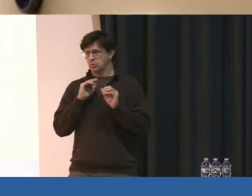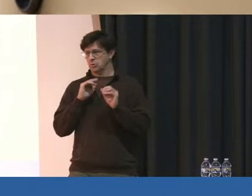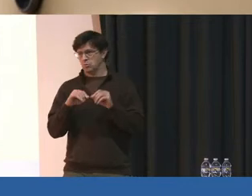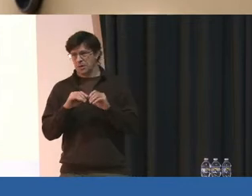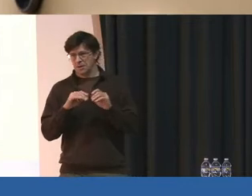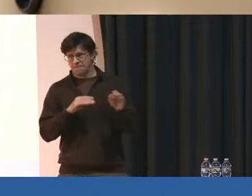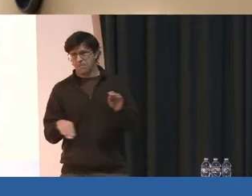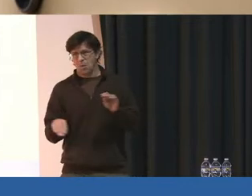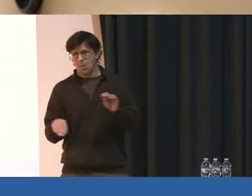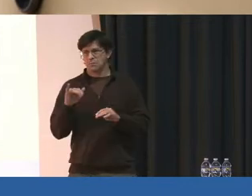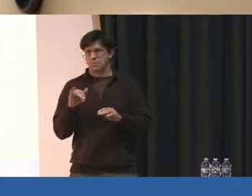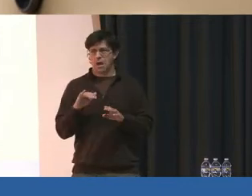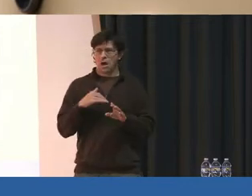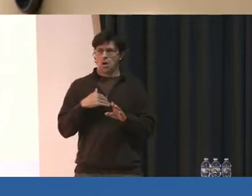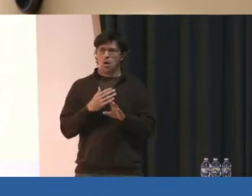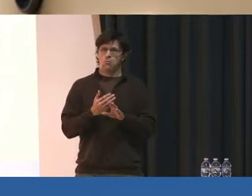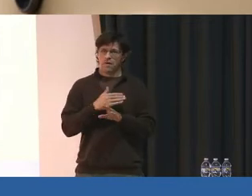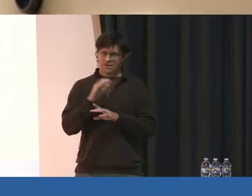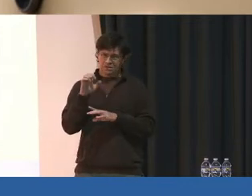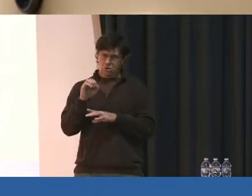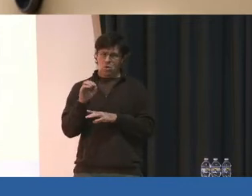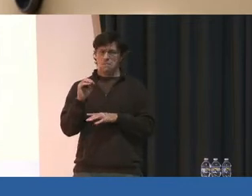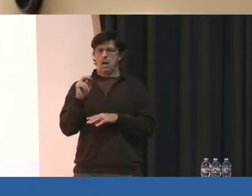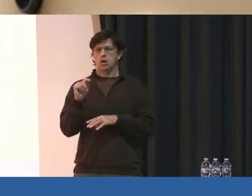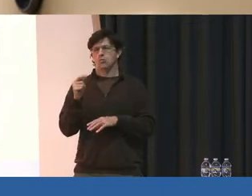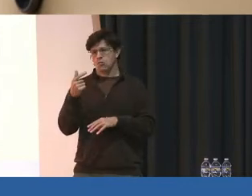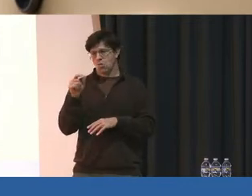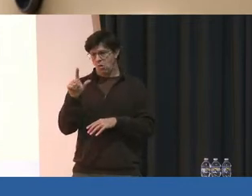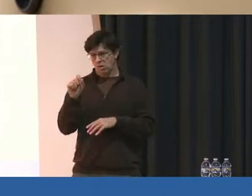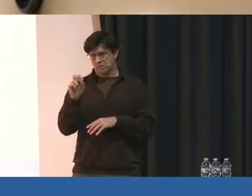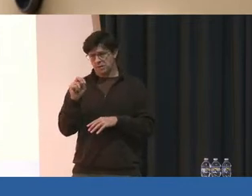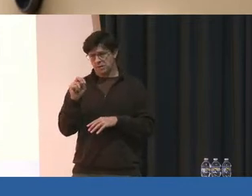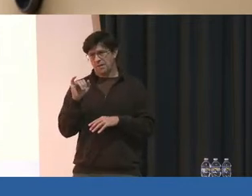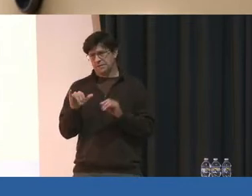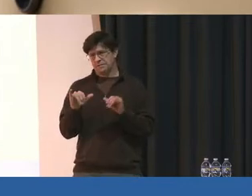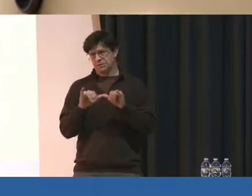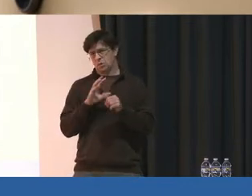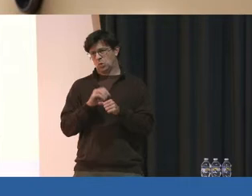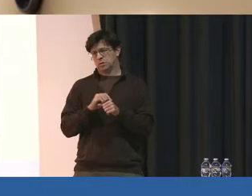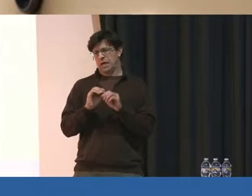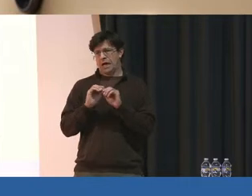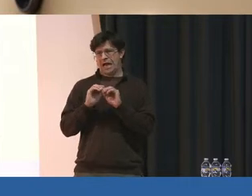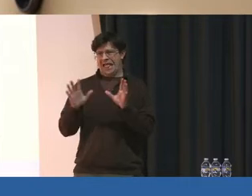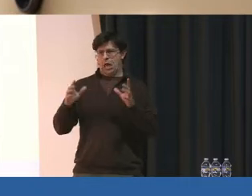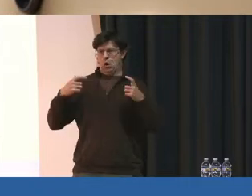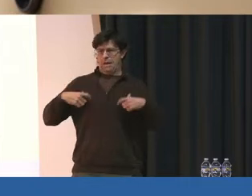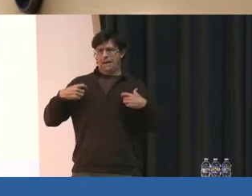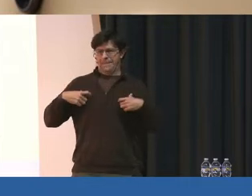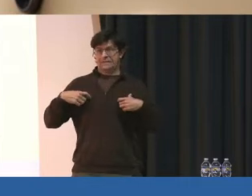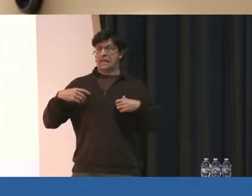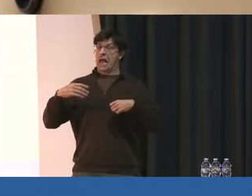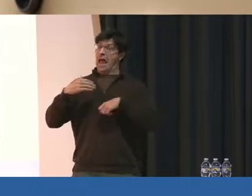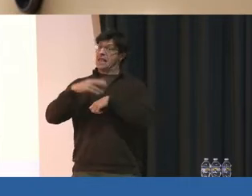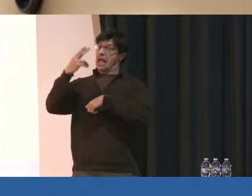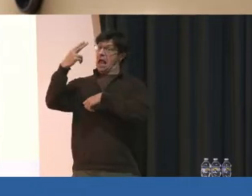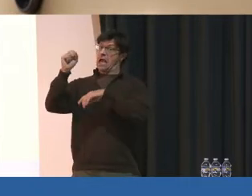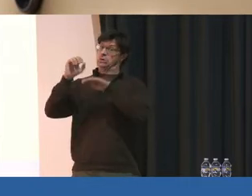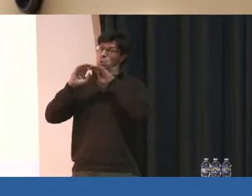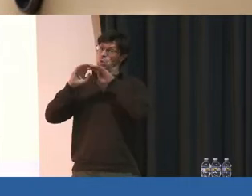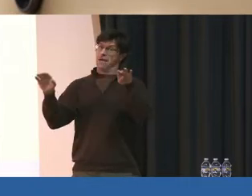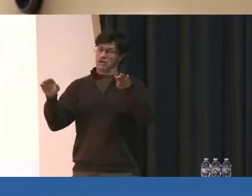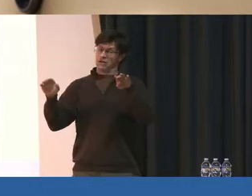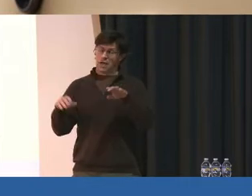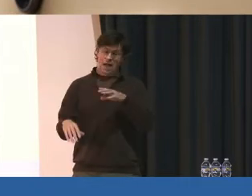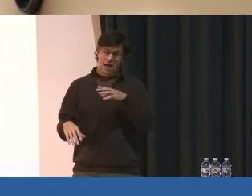our previous CEO, Monica Golson. These measures include clear backpacks at the high school level. It also